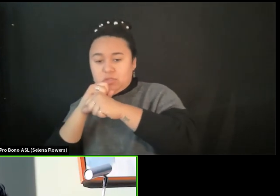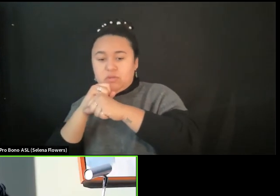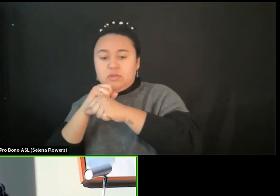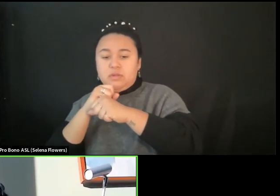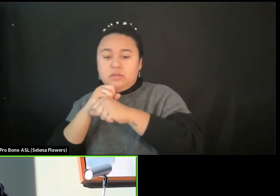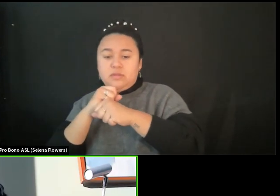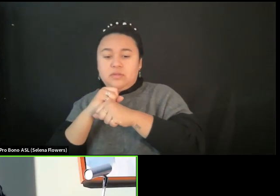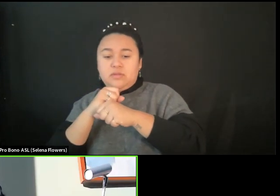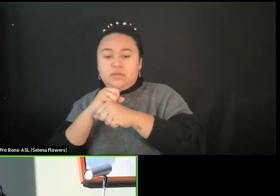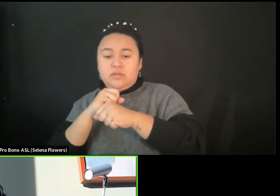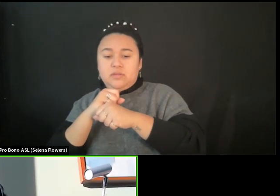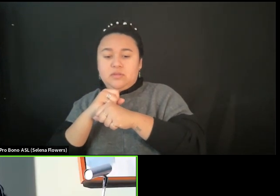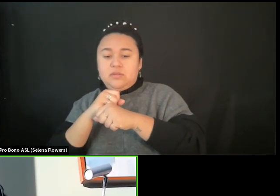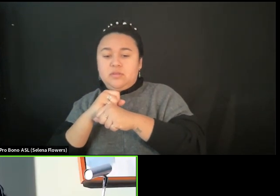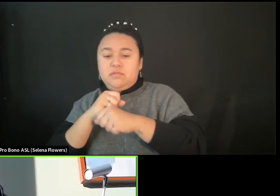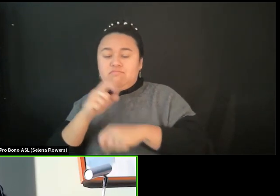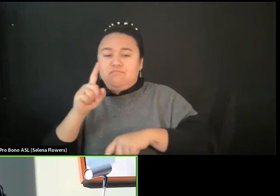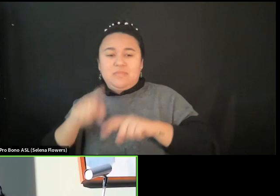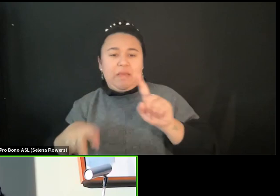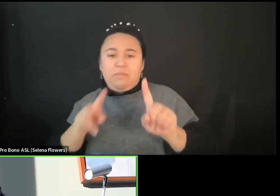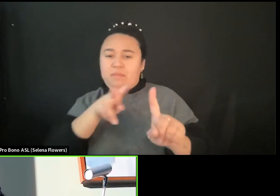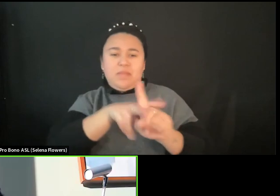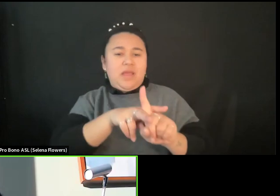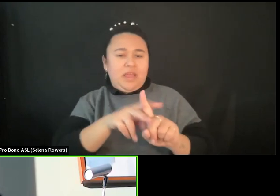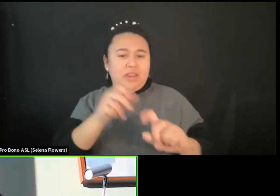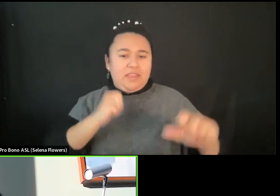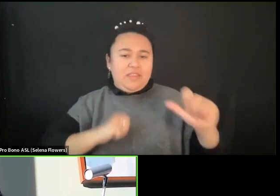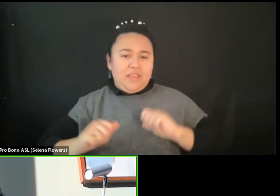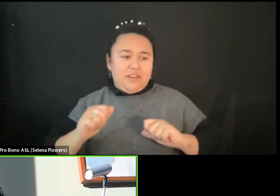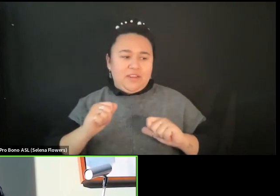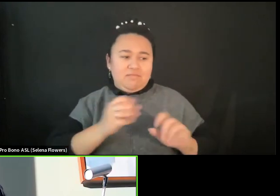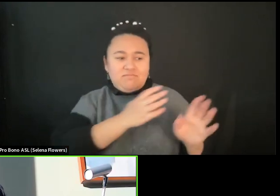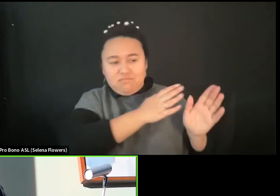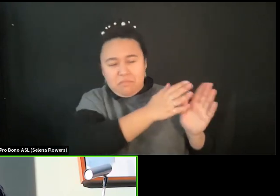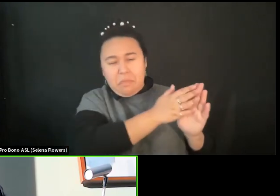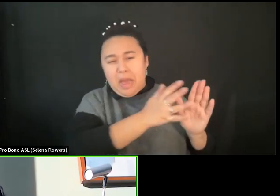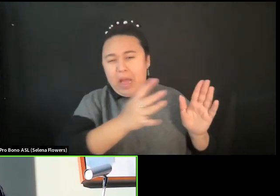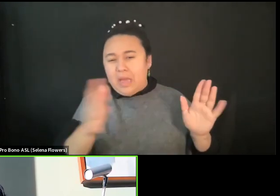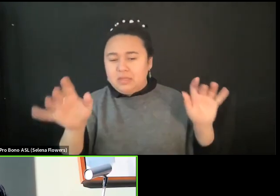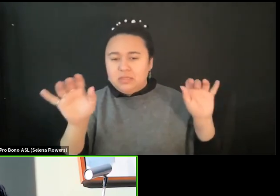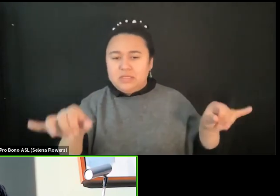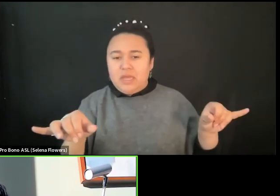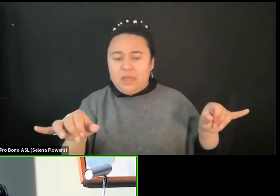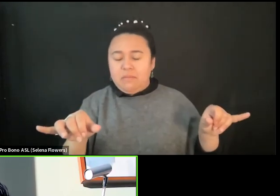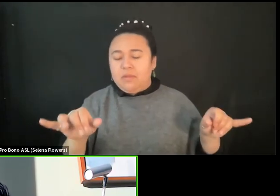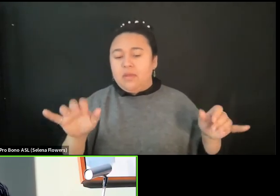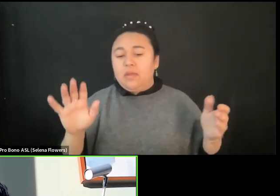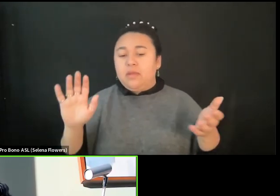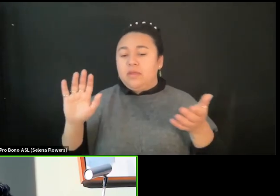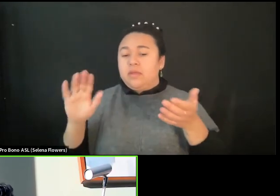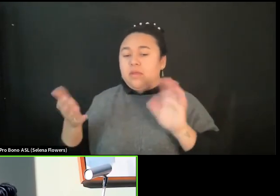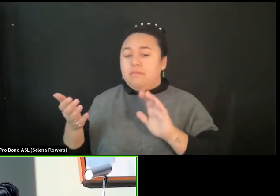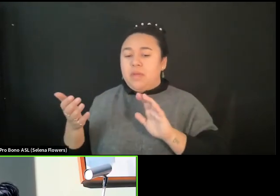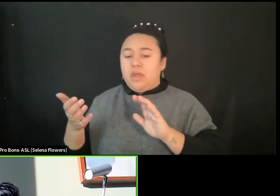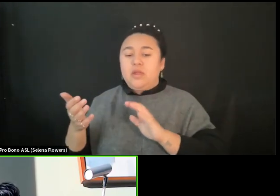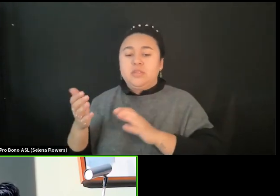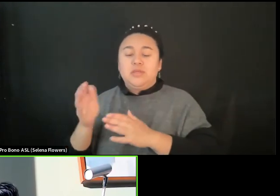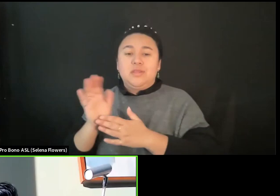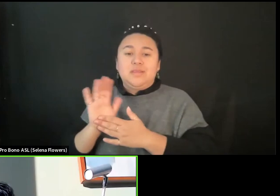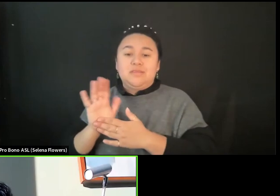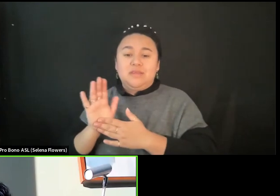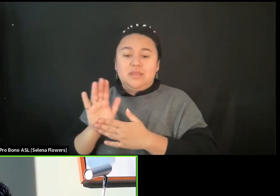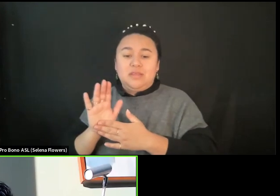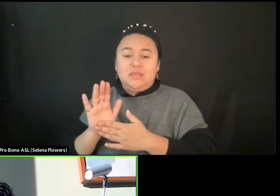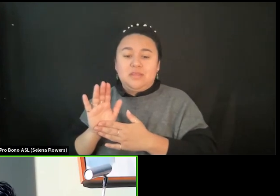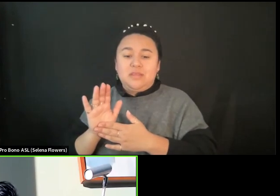never be applied to theater in comparison with Iranian cinema. That allowed Iranian theater